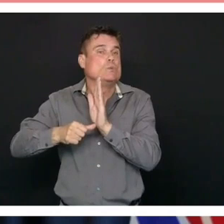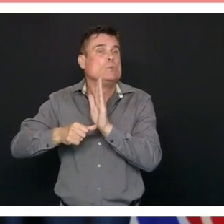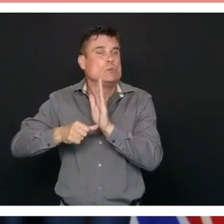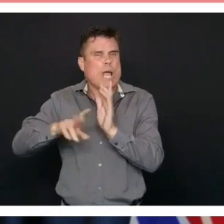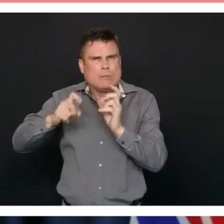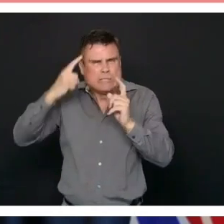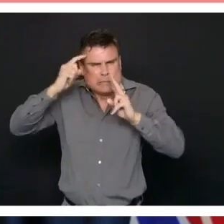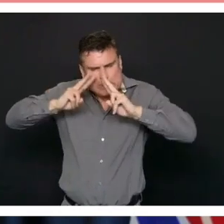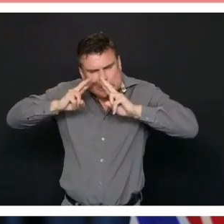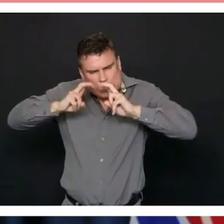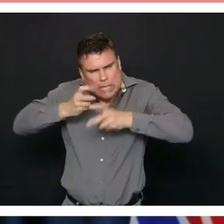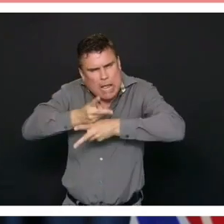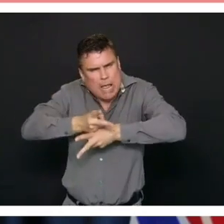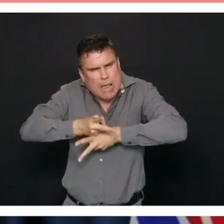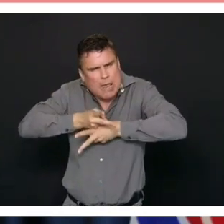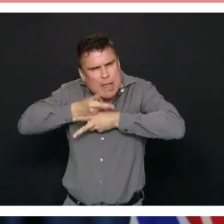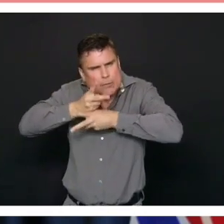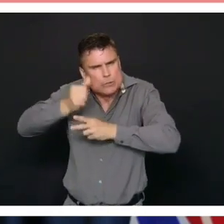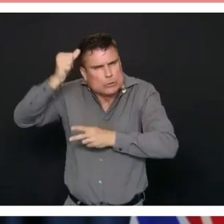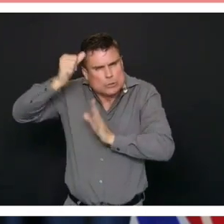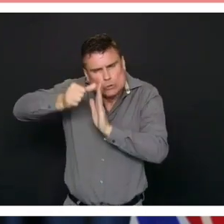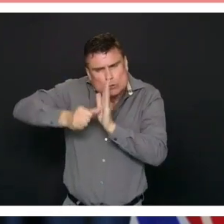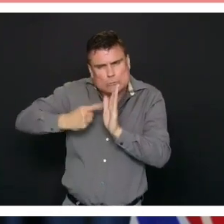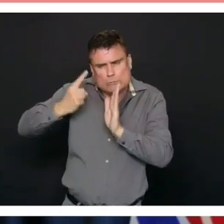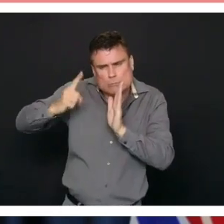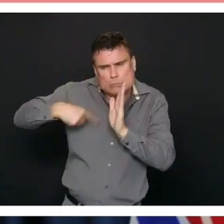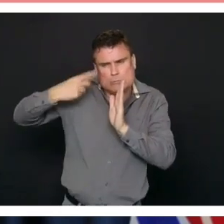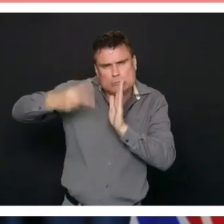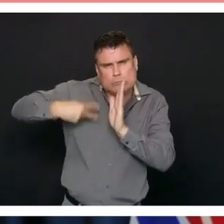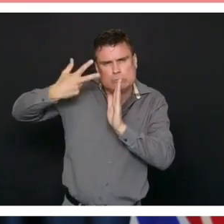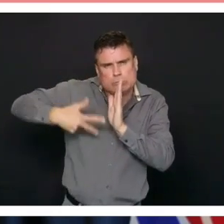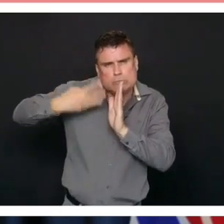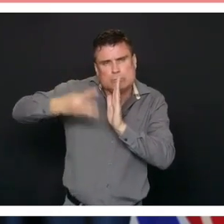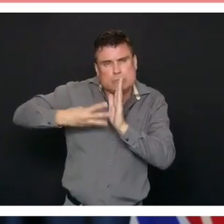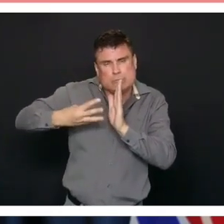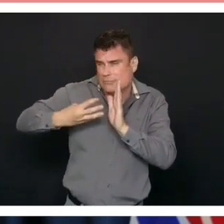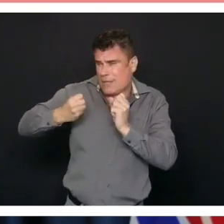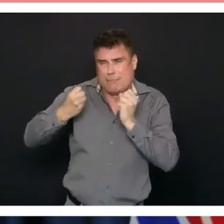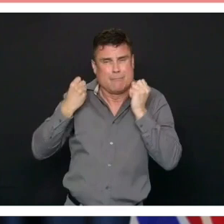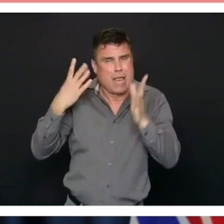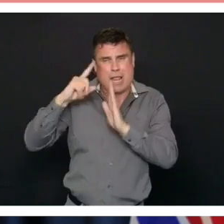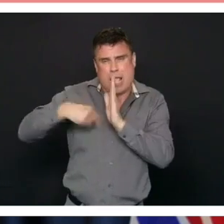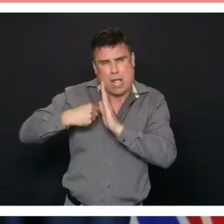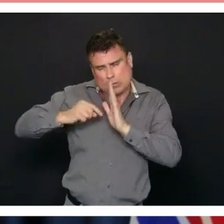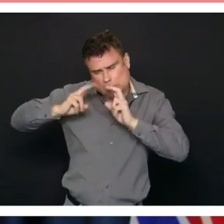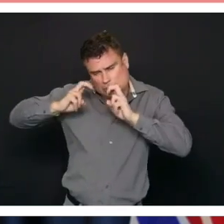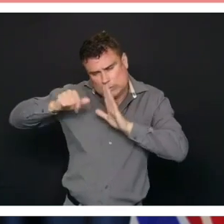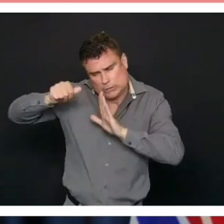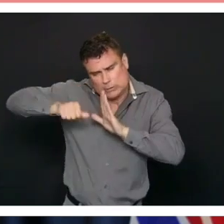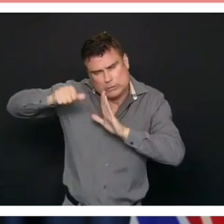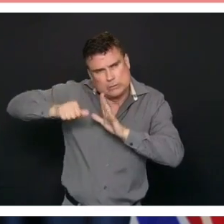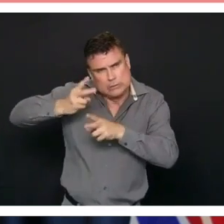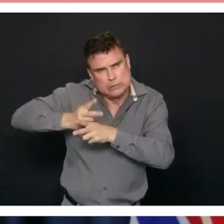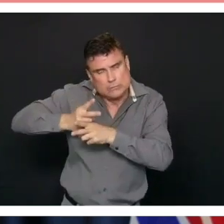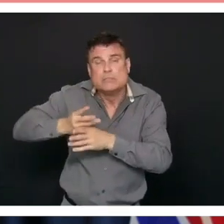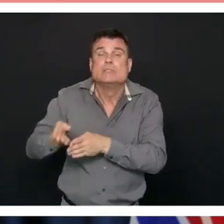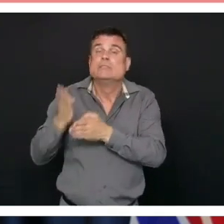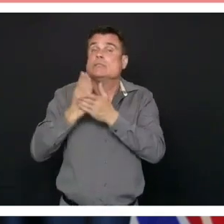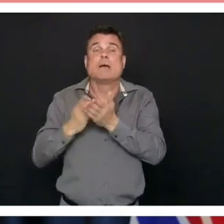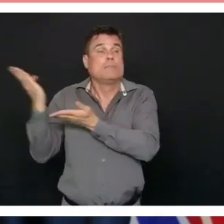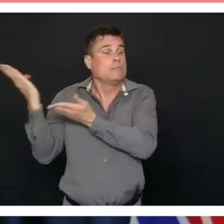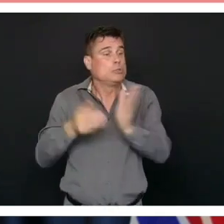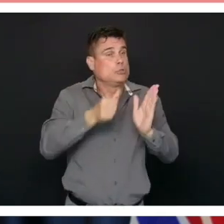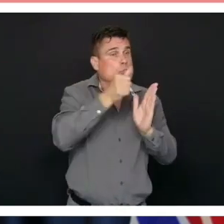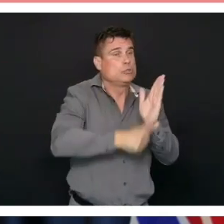counts as one, just as a surgery that only takes an hour. But we've got to balance off those things. And that's our intention too.